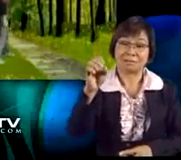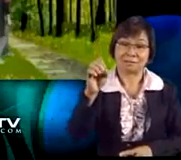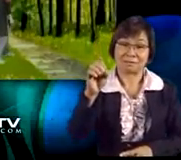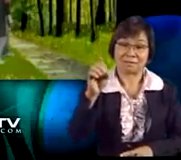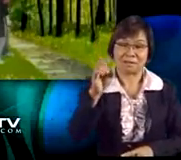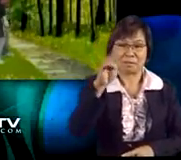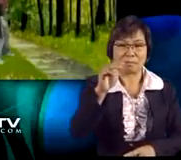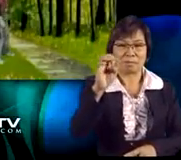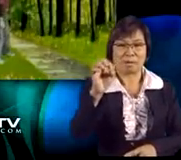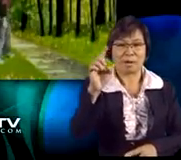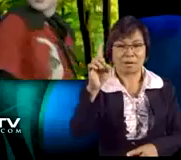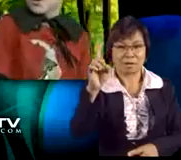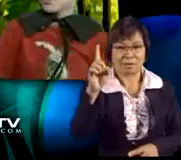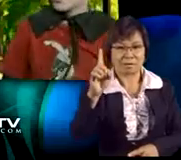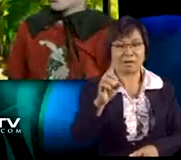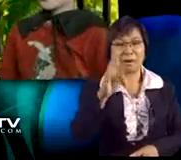Hello, Nick.